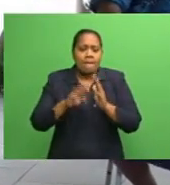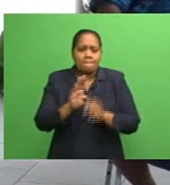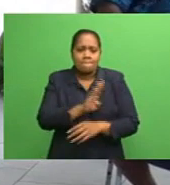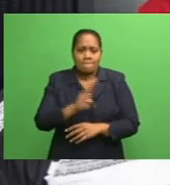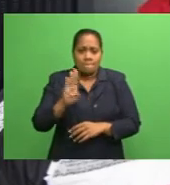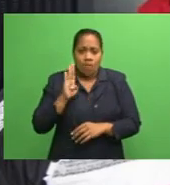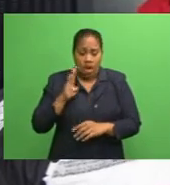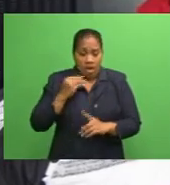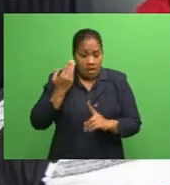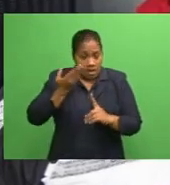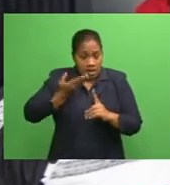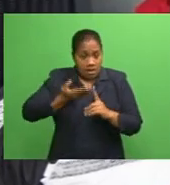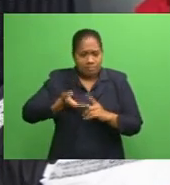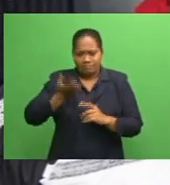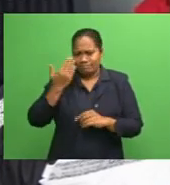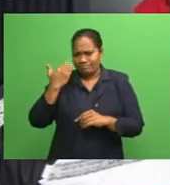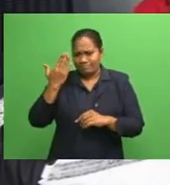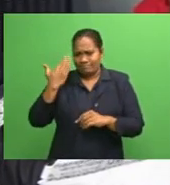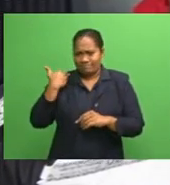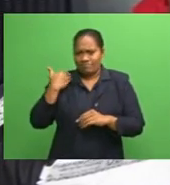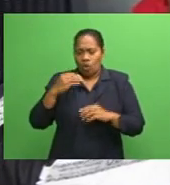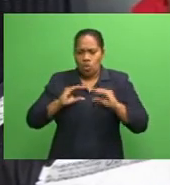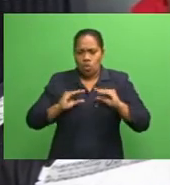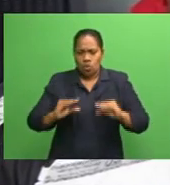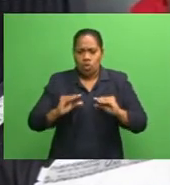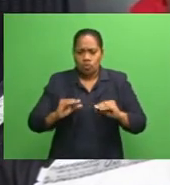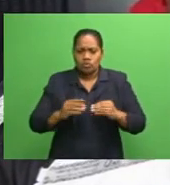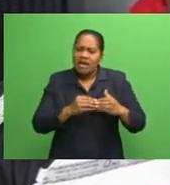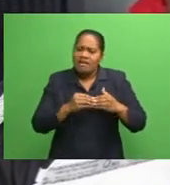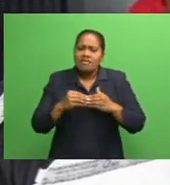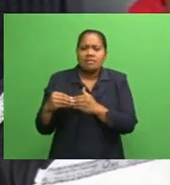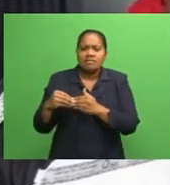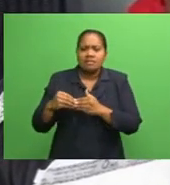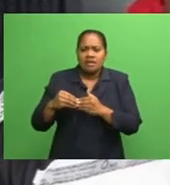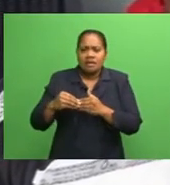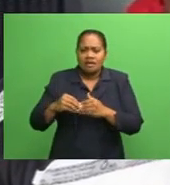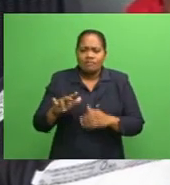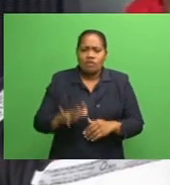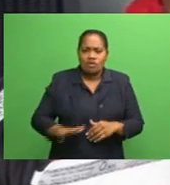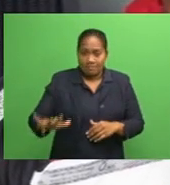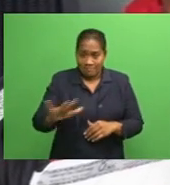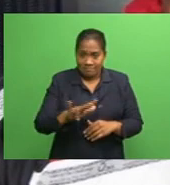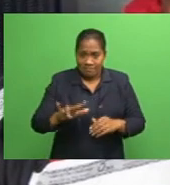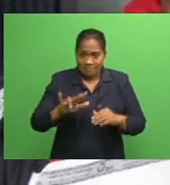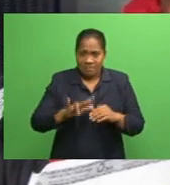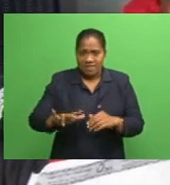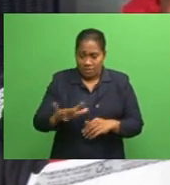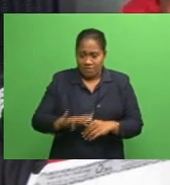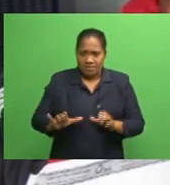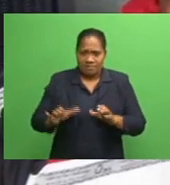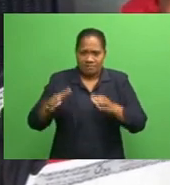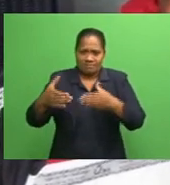assistant coach and led the Lomaiviti club during their Super Rugby Union dominance more than 15 years ago.